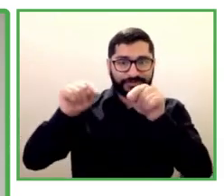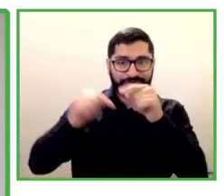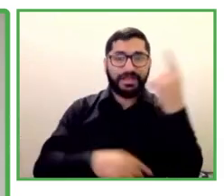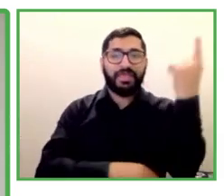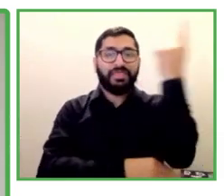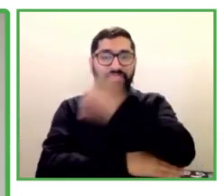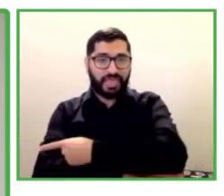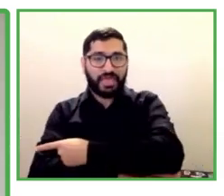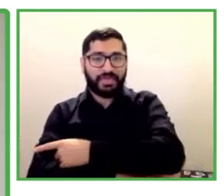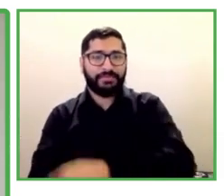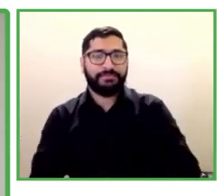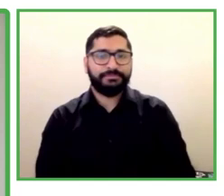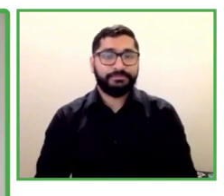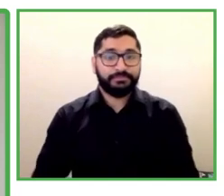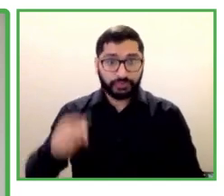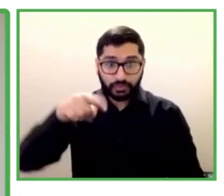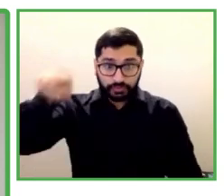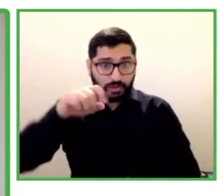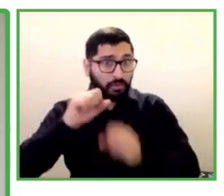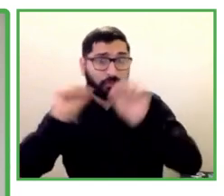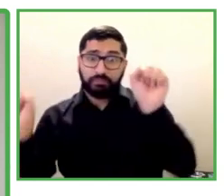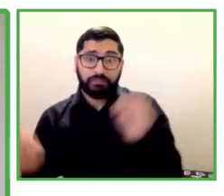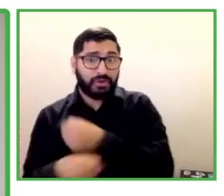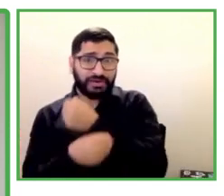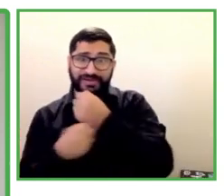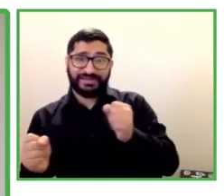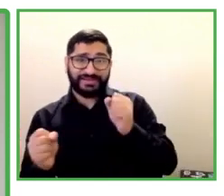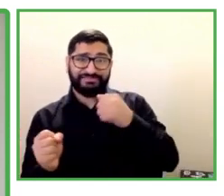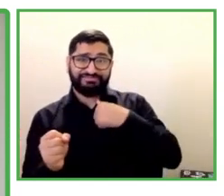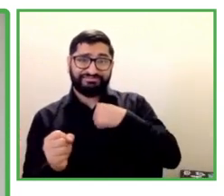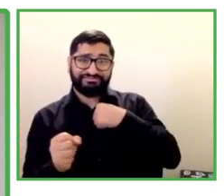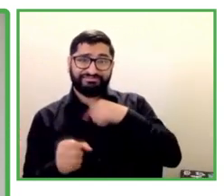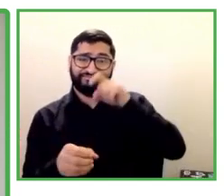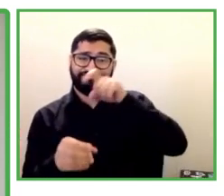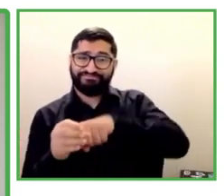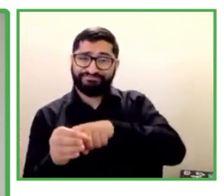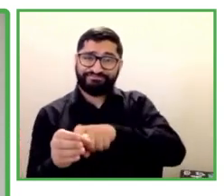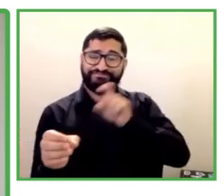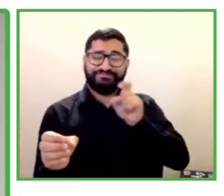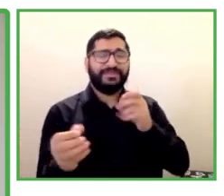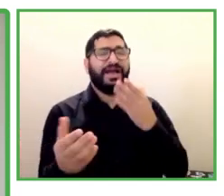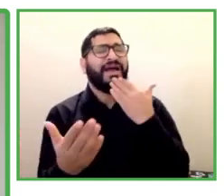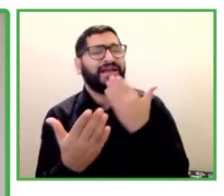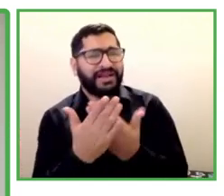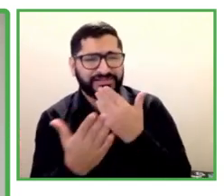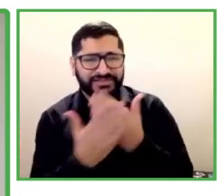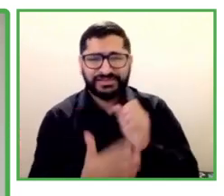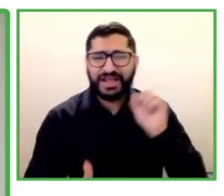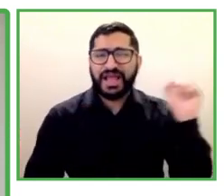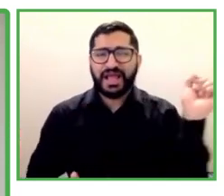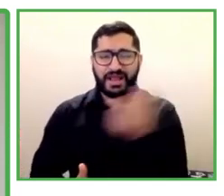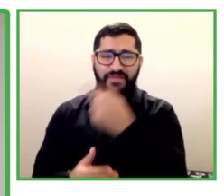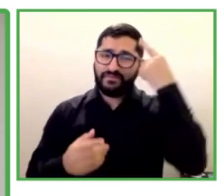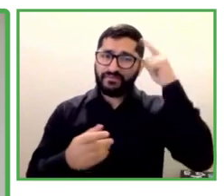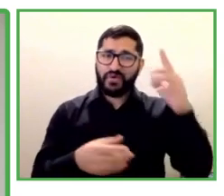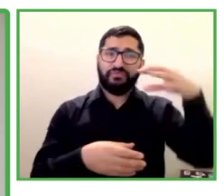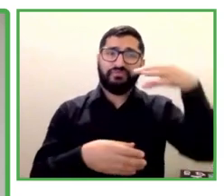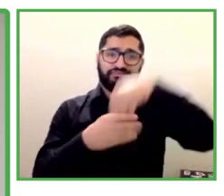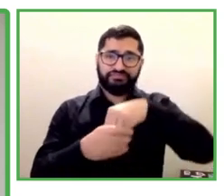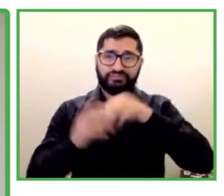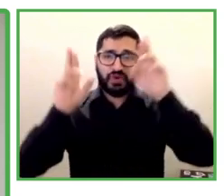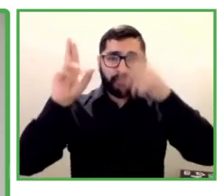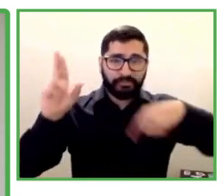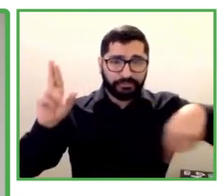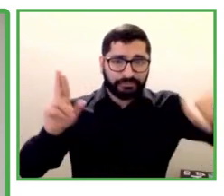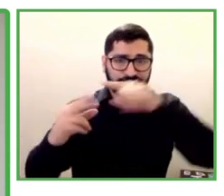for your presence and encourage you to connect separately with these projects via the chat function or via